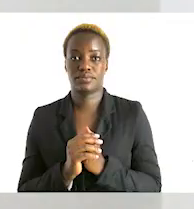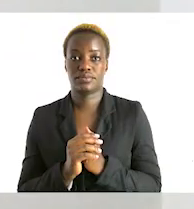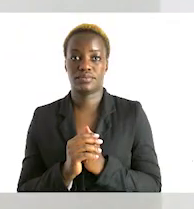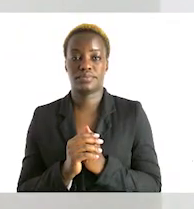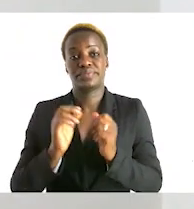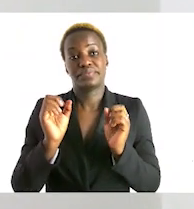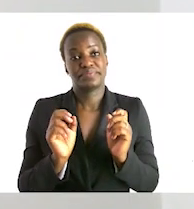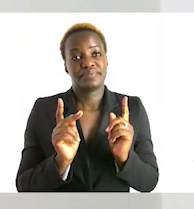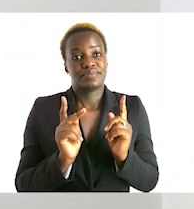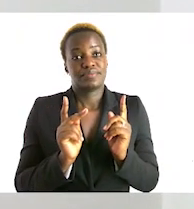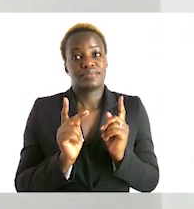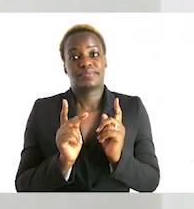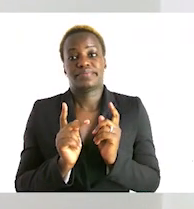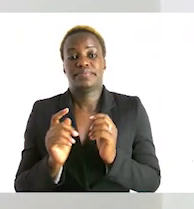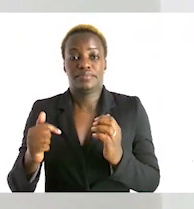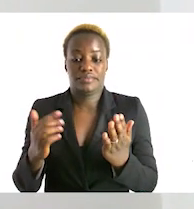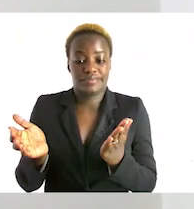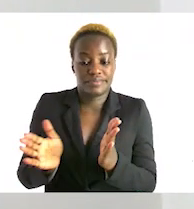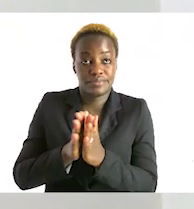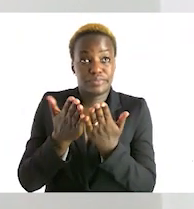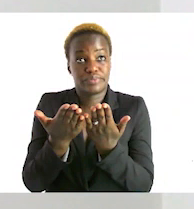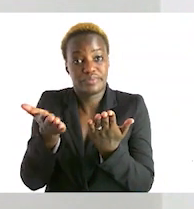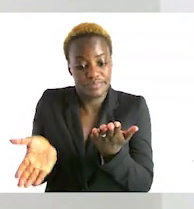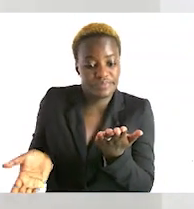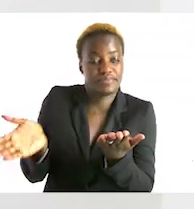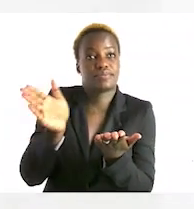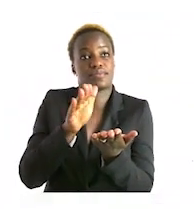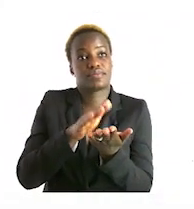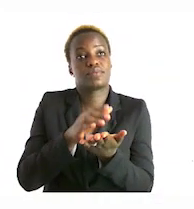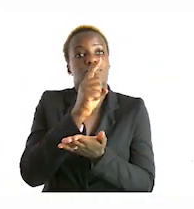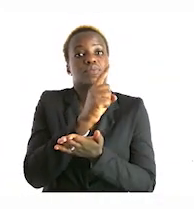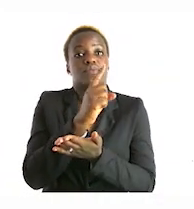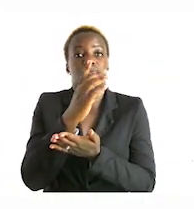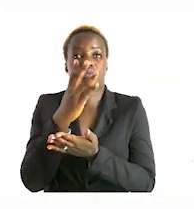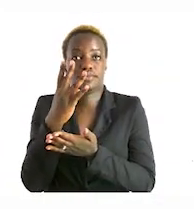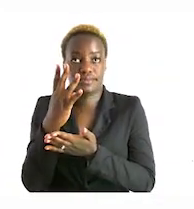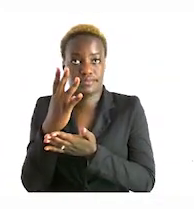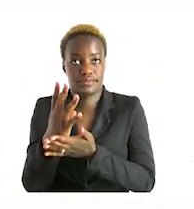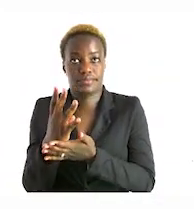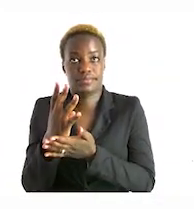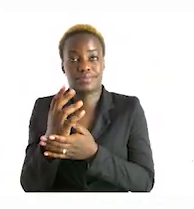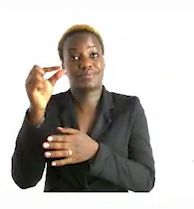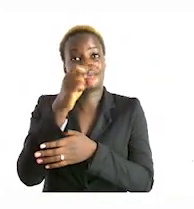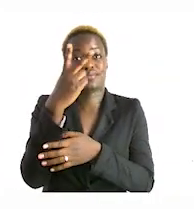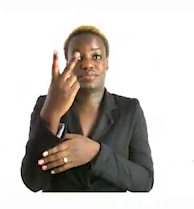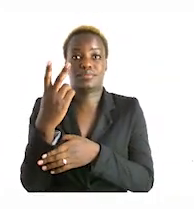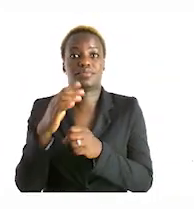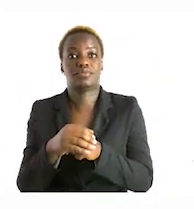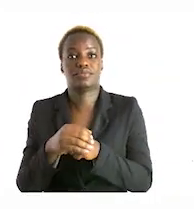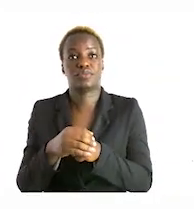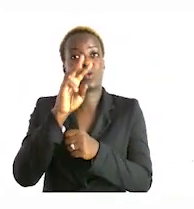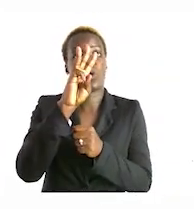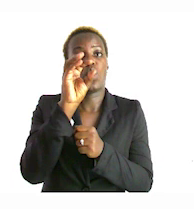okay now i would like for us to turn to page 14 grade 2 level and we will start with the word sums